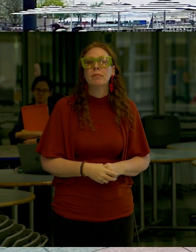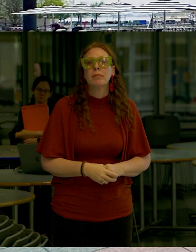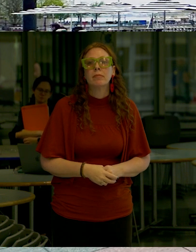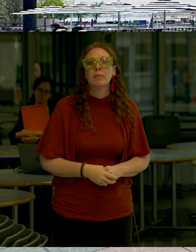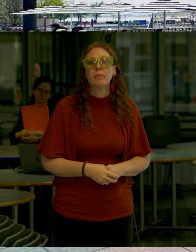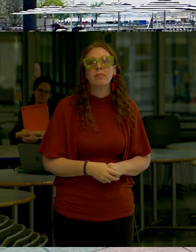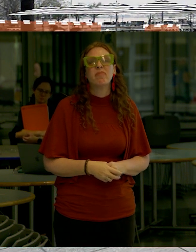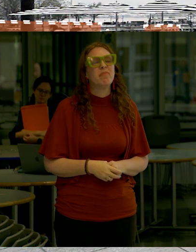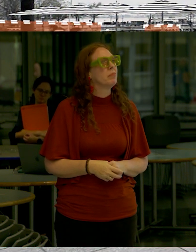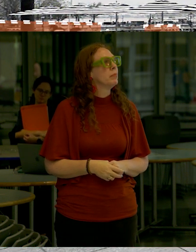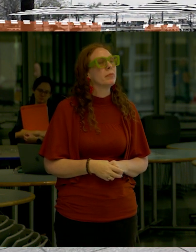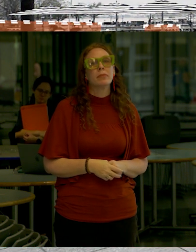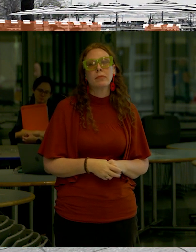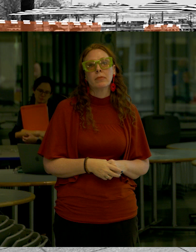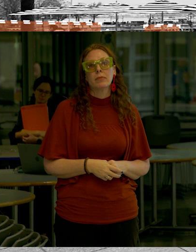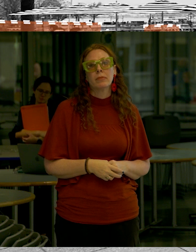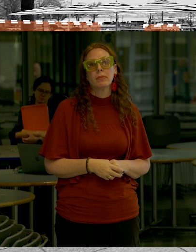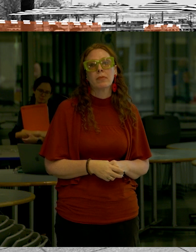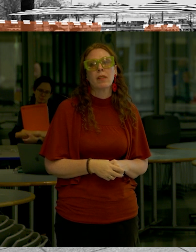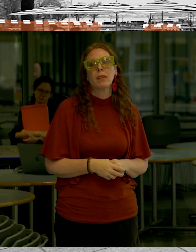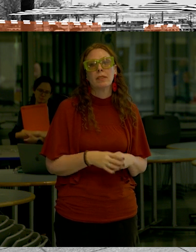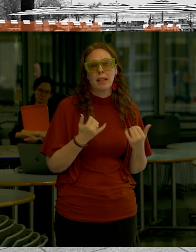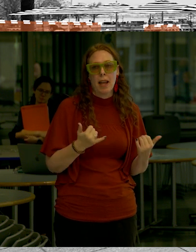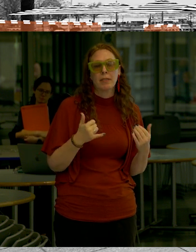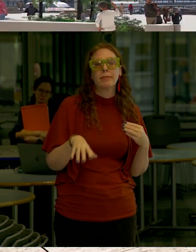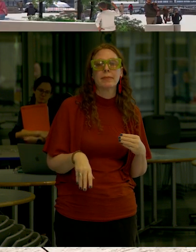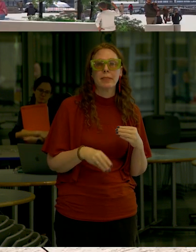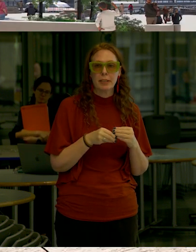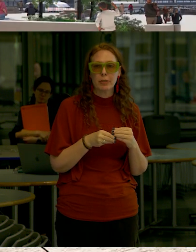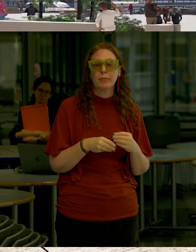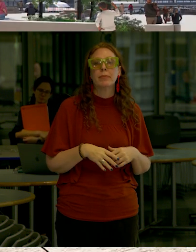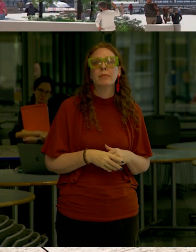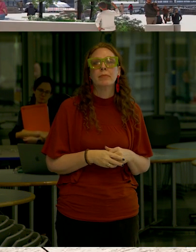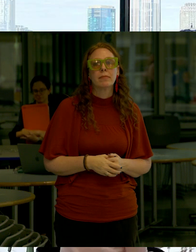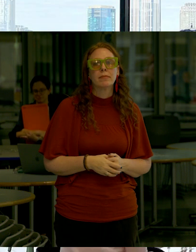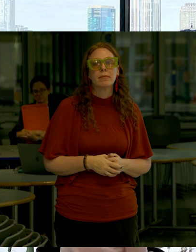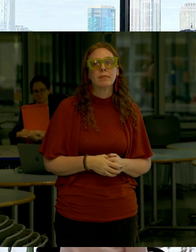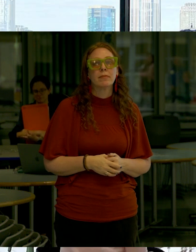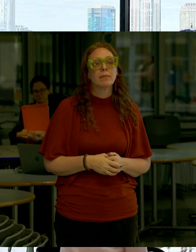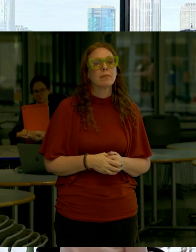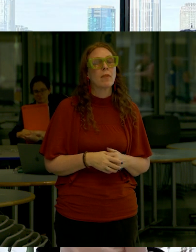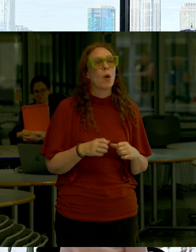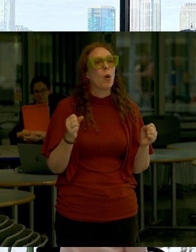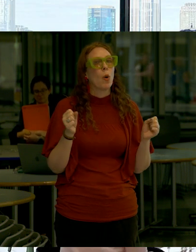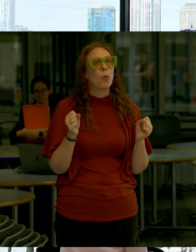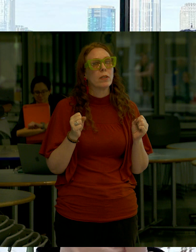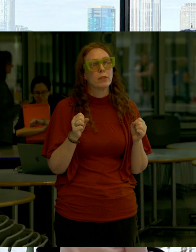the plaza the elements and again here's a shot from the winter garden